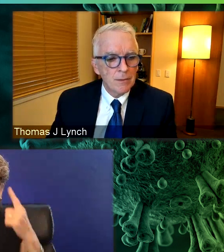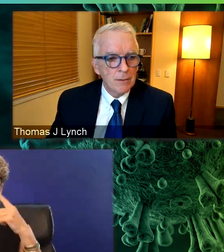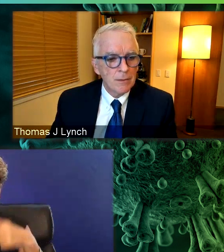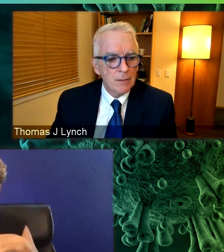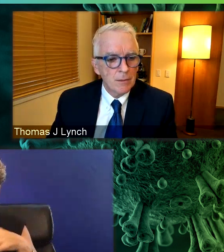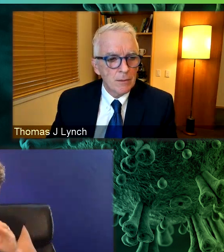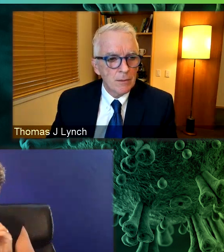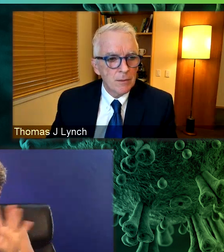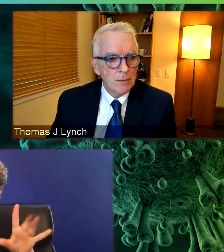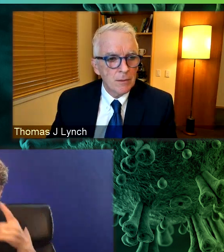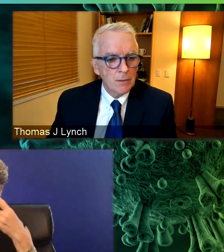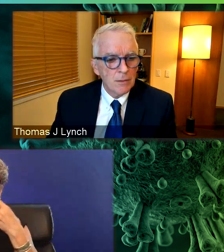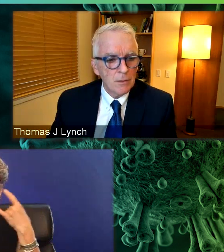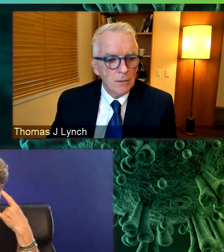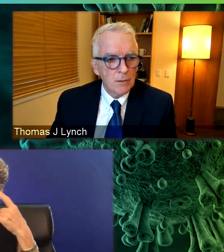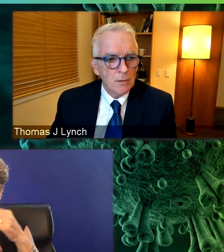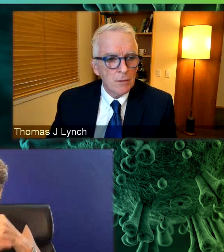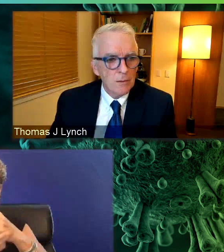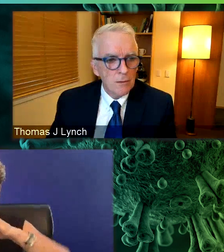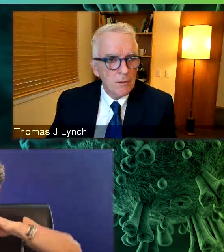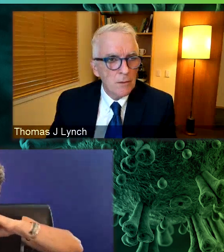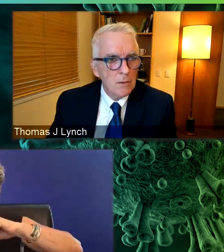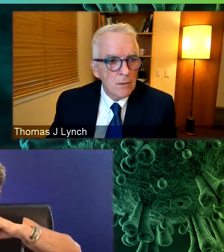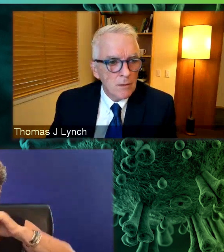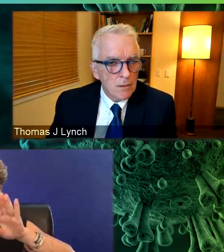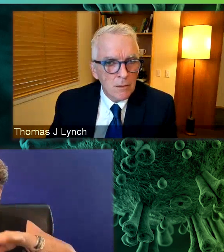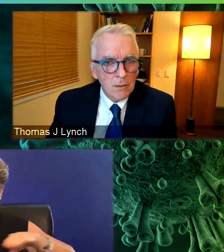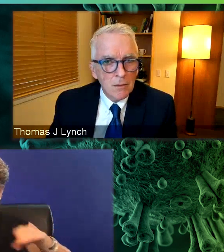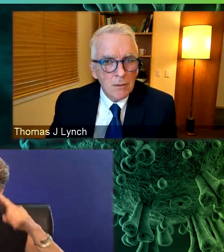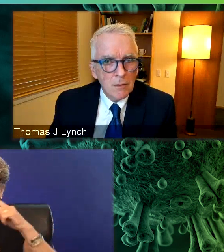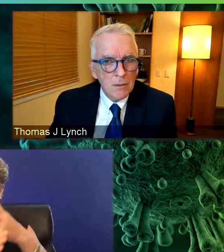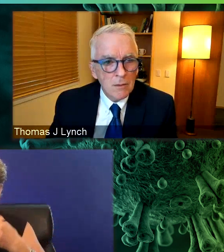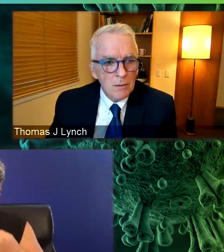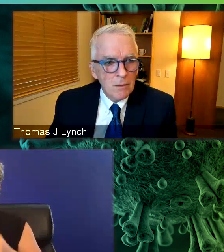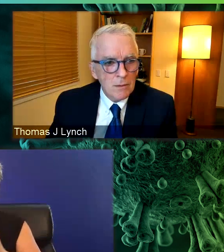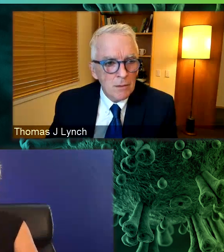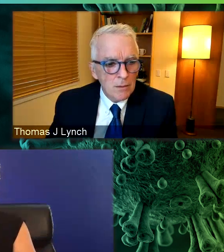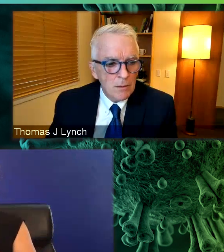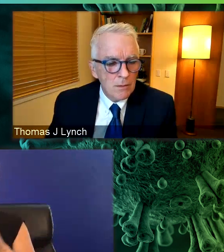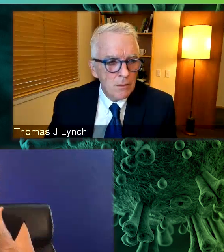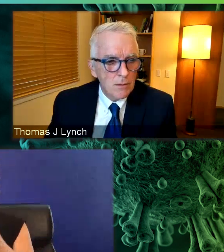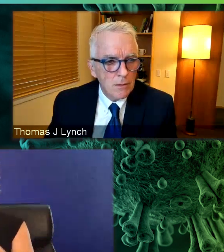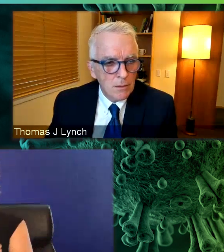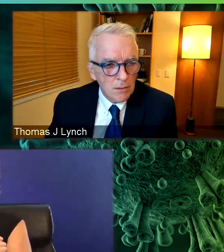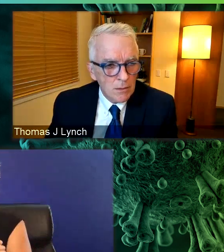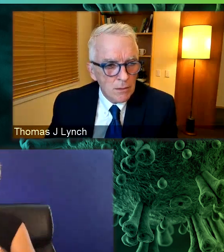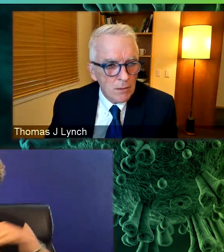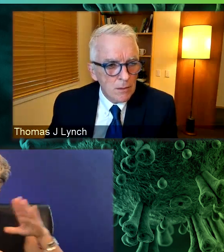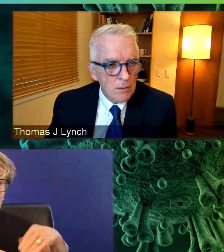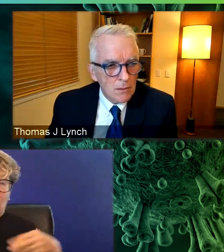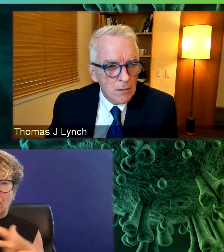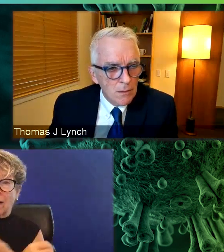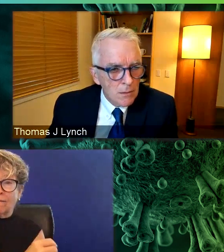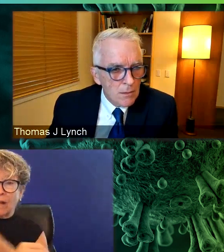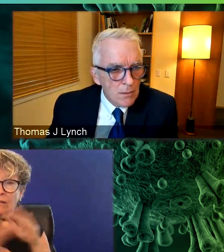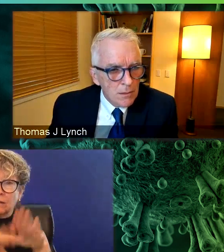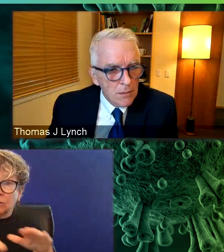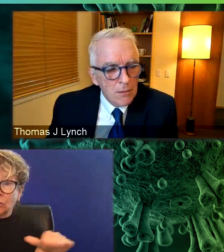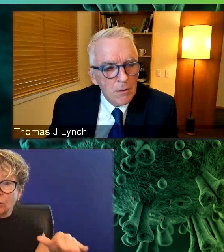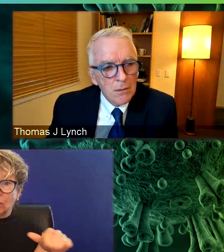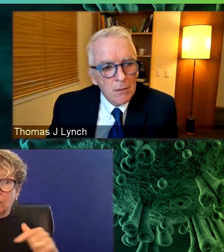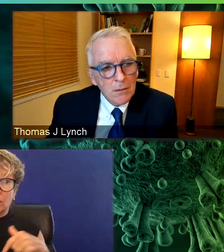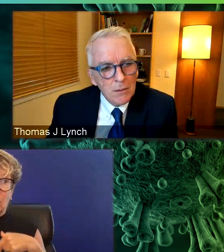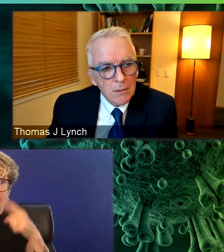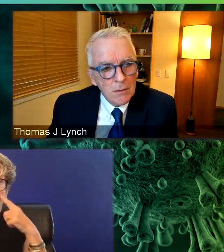protect kids, both vaccinated and unvaccinated kids. I, for, to me, that's not really a question.